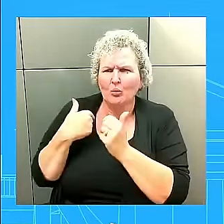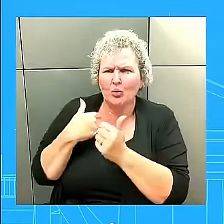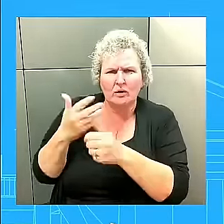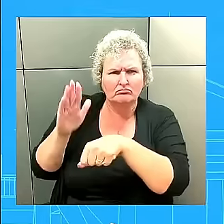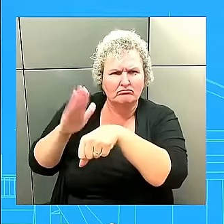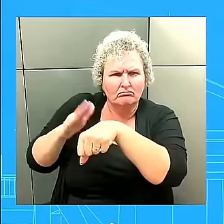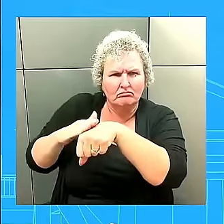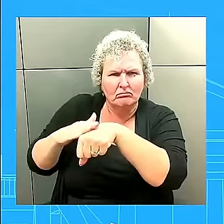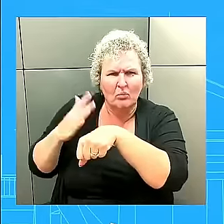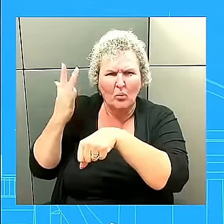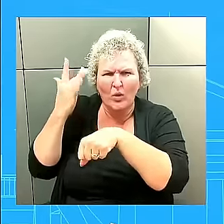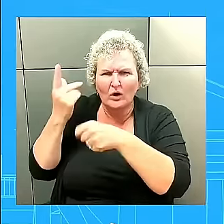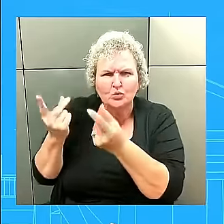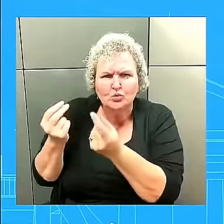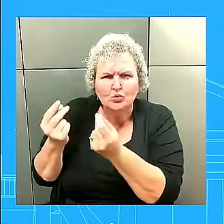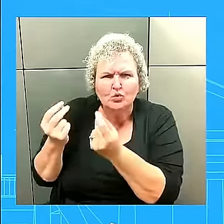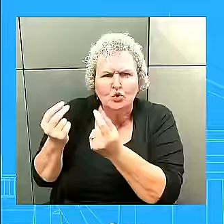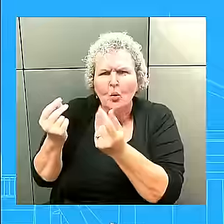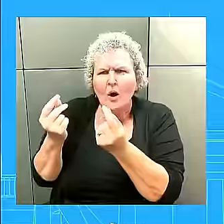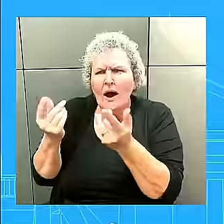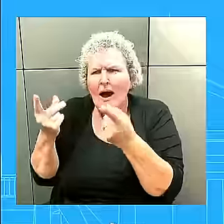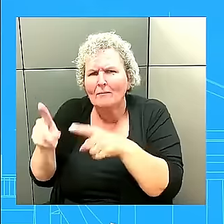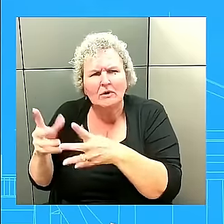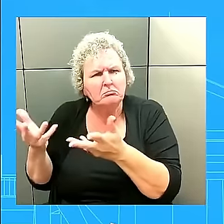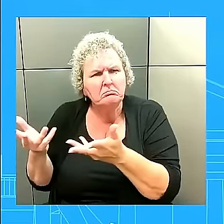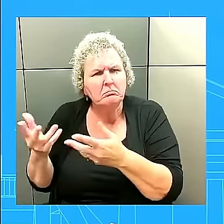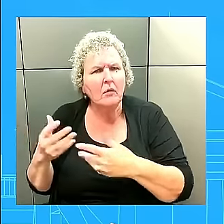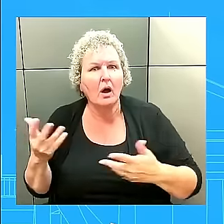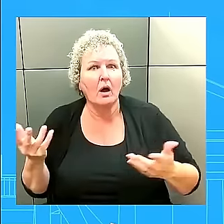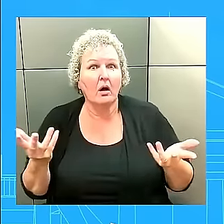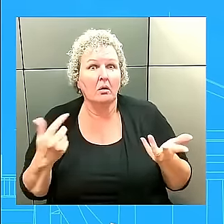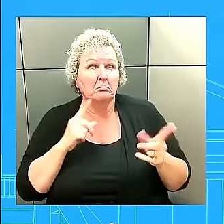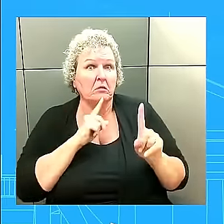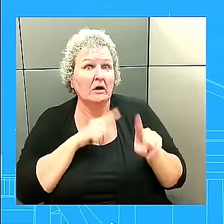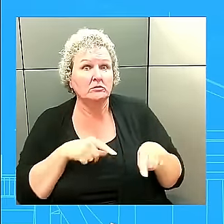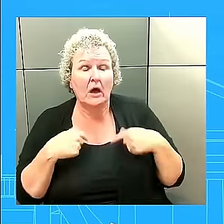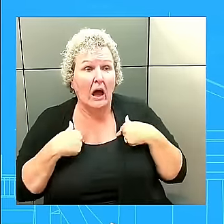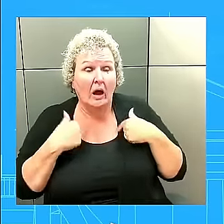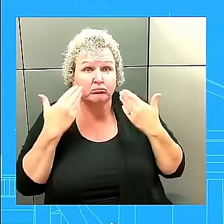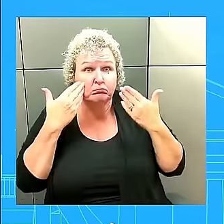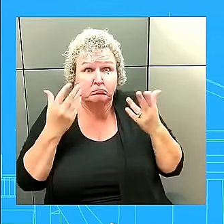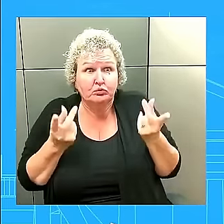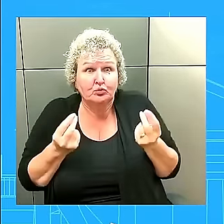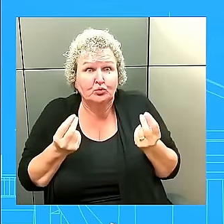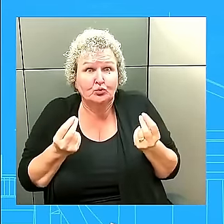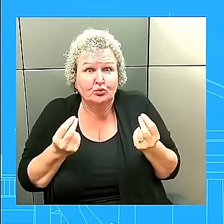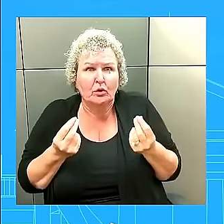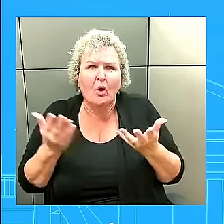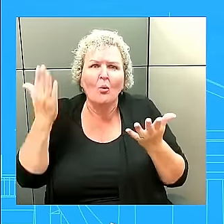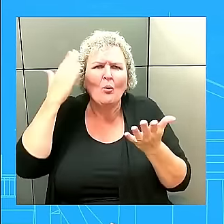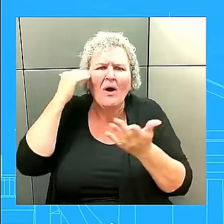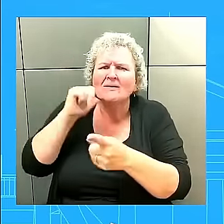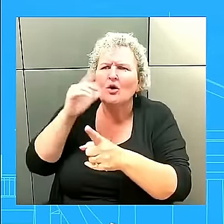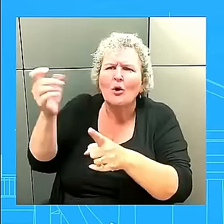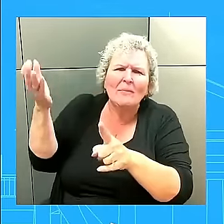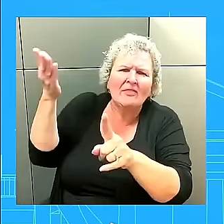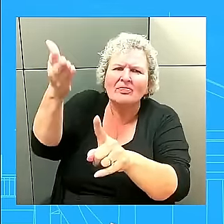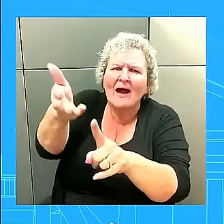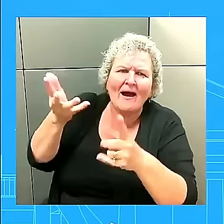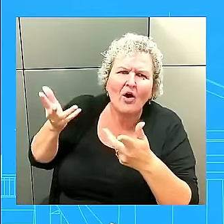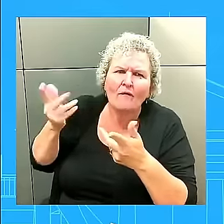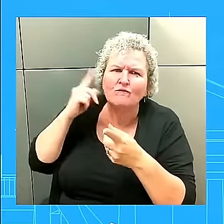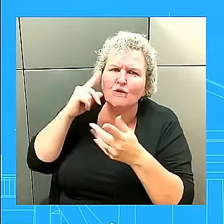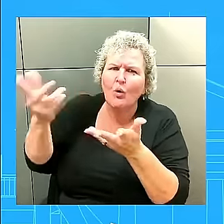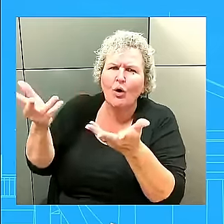else could they be there for? We don't know what they're going to do. We don't know if they're going to deploy into combat or not. We don't know if they do and what